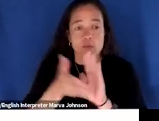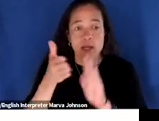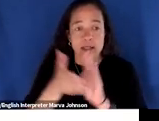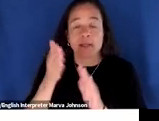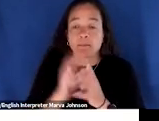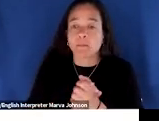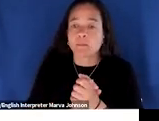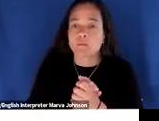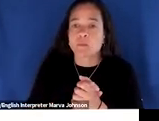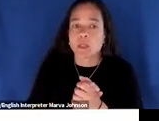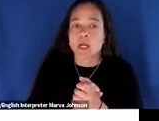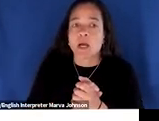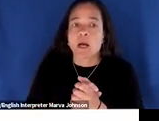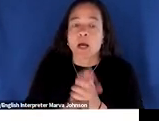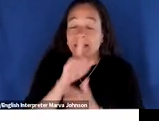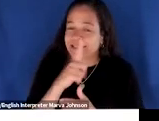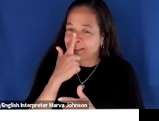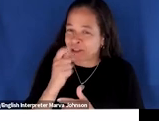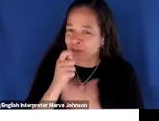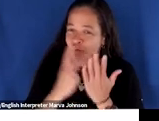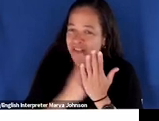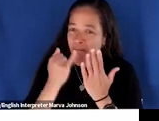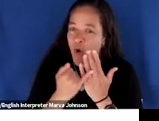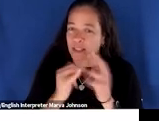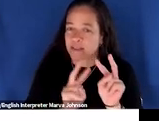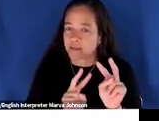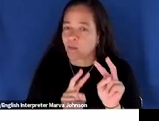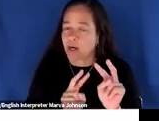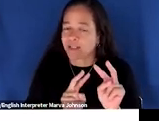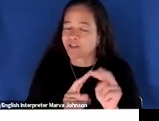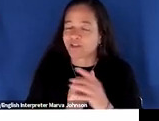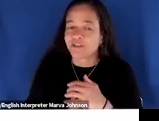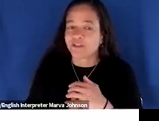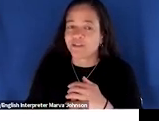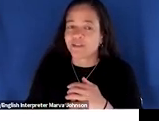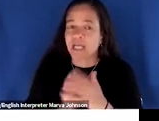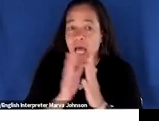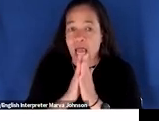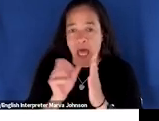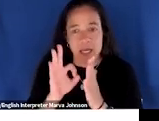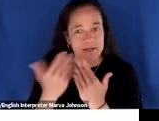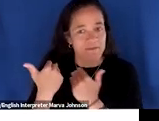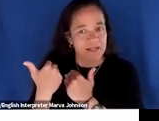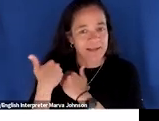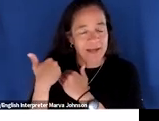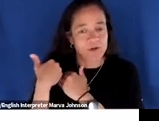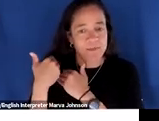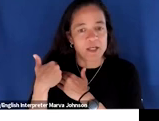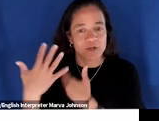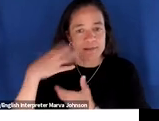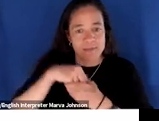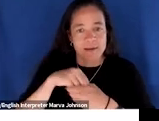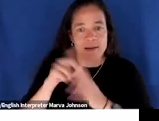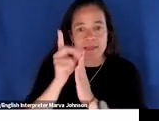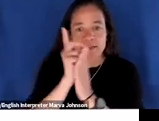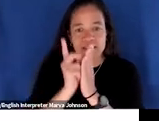to be a really interesting project to watch it's going to be really you know a lot of accountability is going to have to be baked into the design